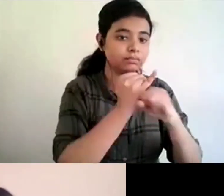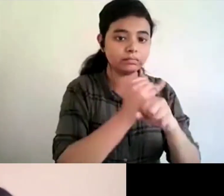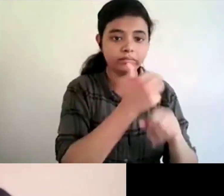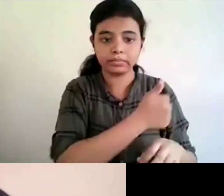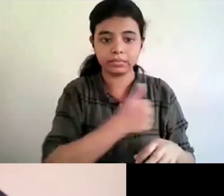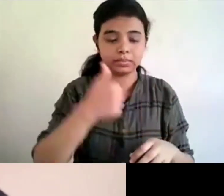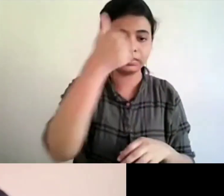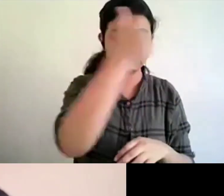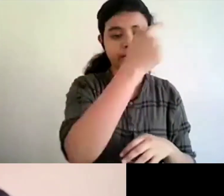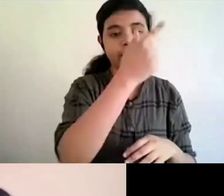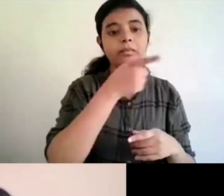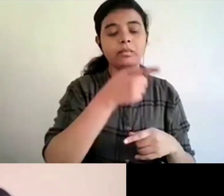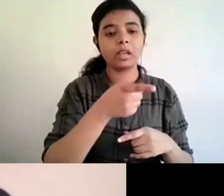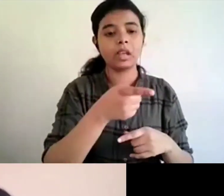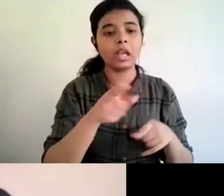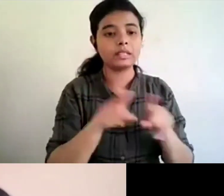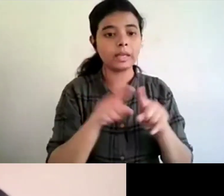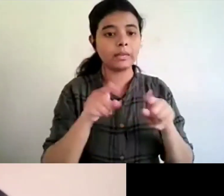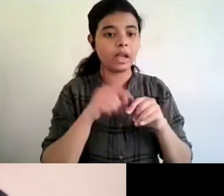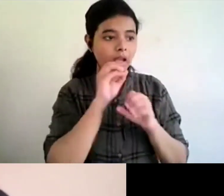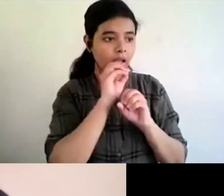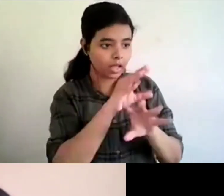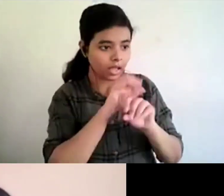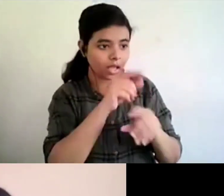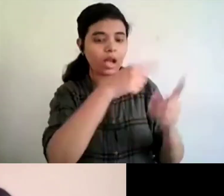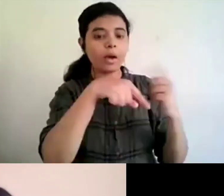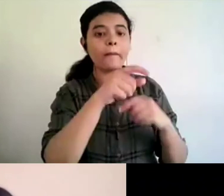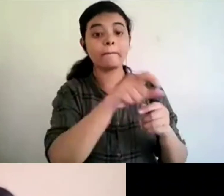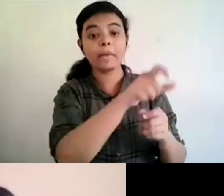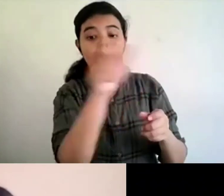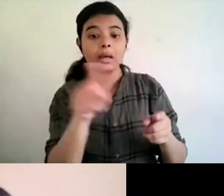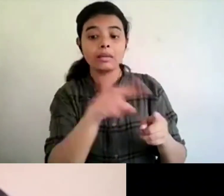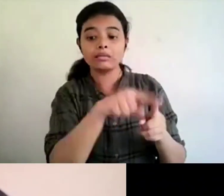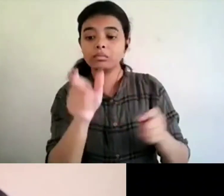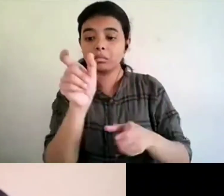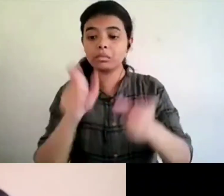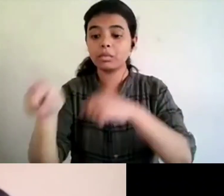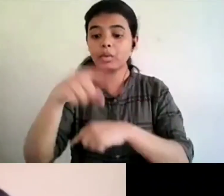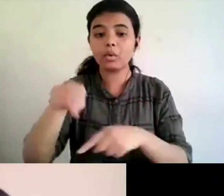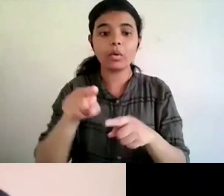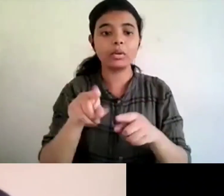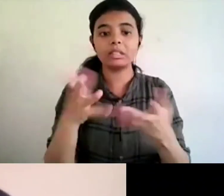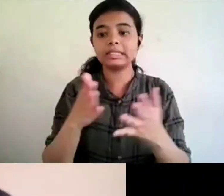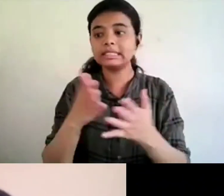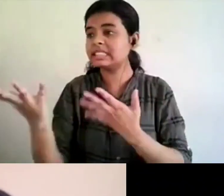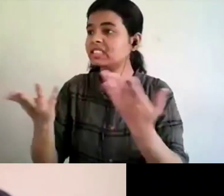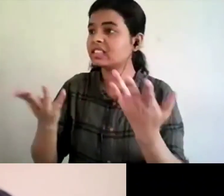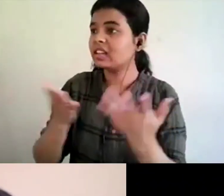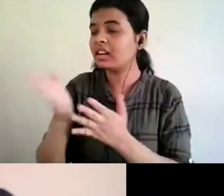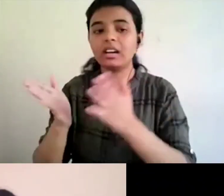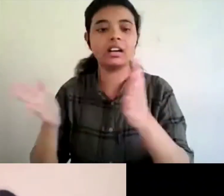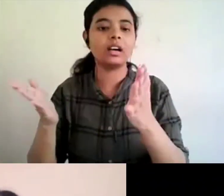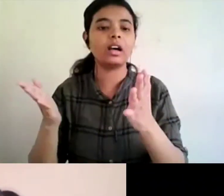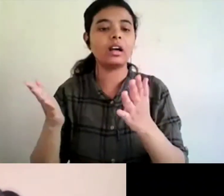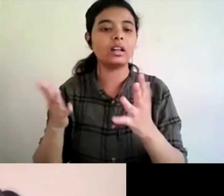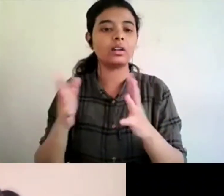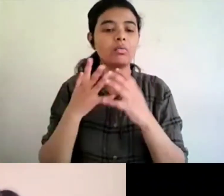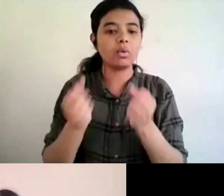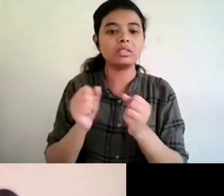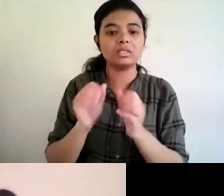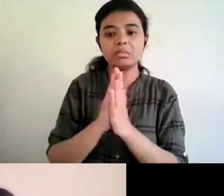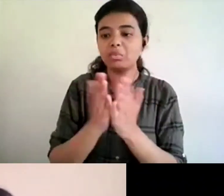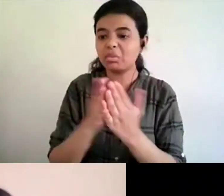so that the information would reach to the users who run one pillar to other pillar get their books recorded